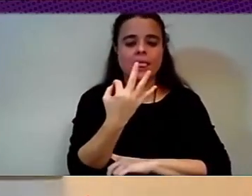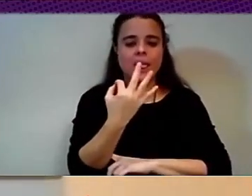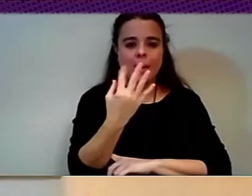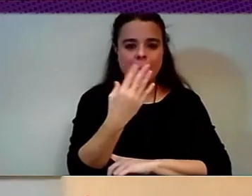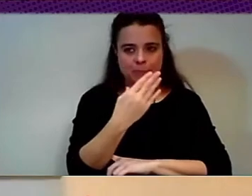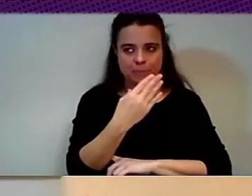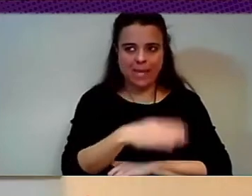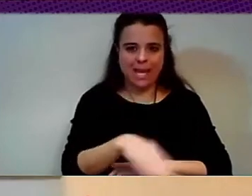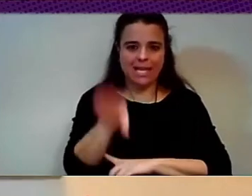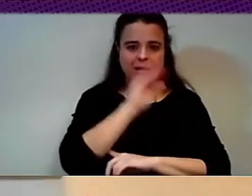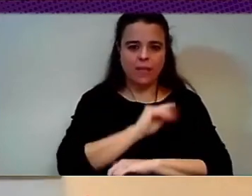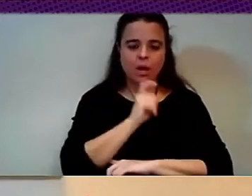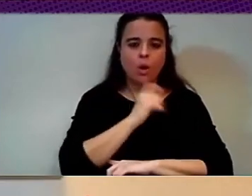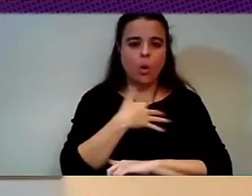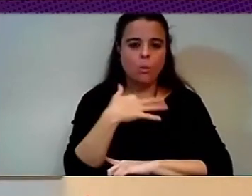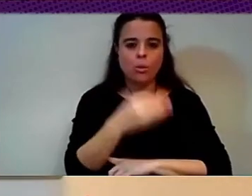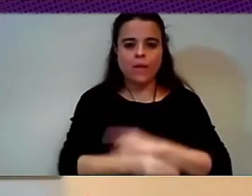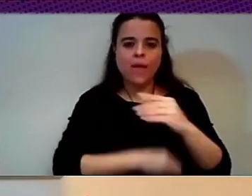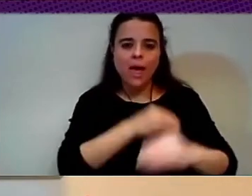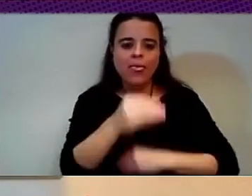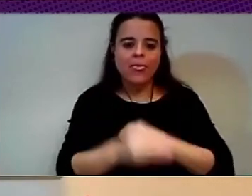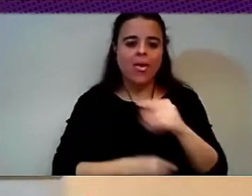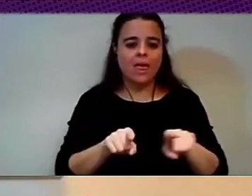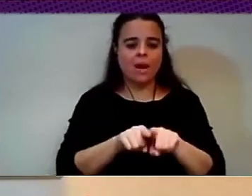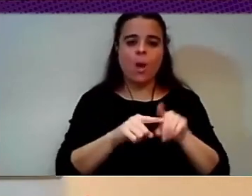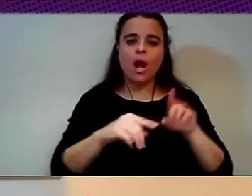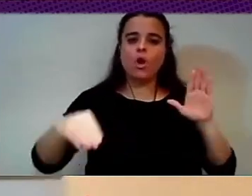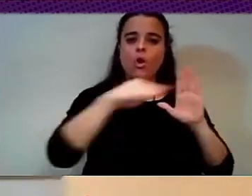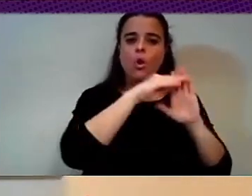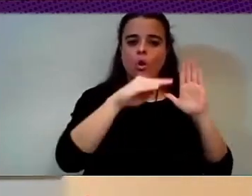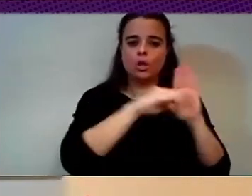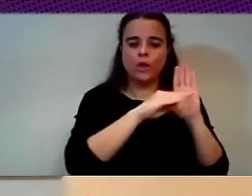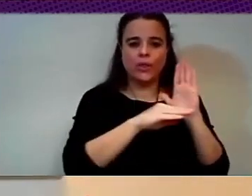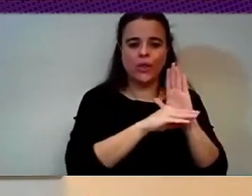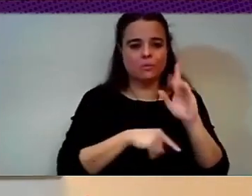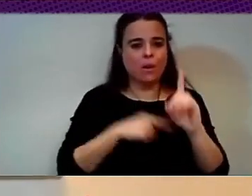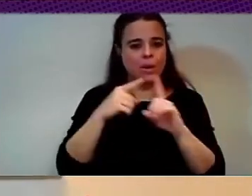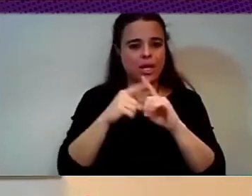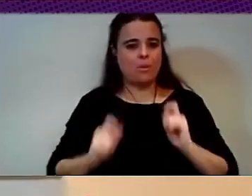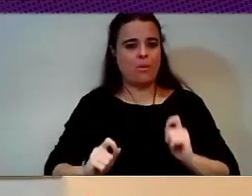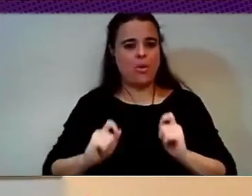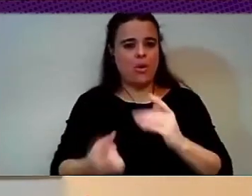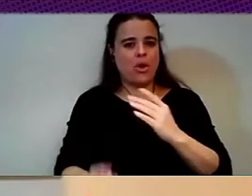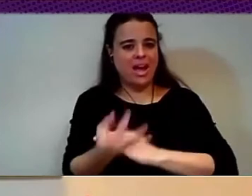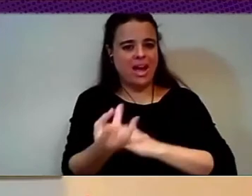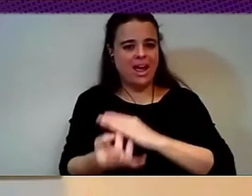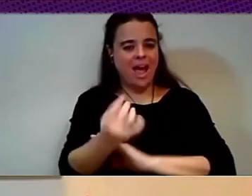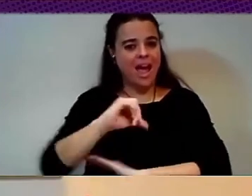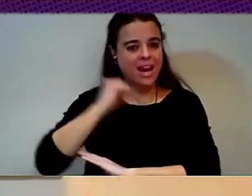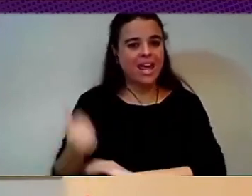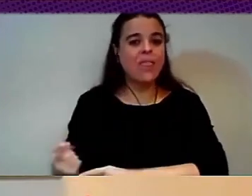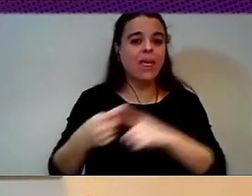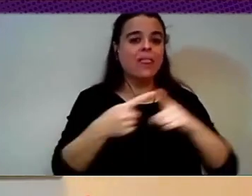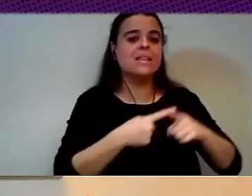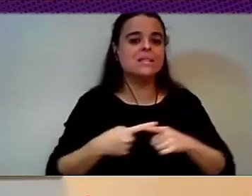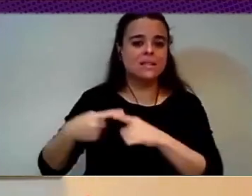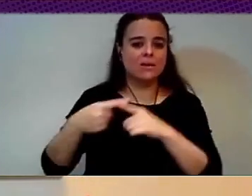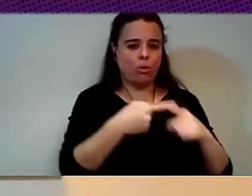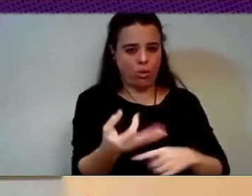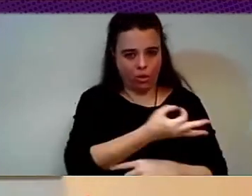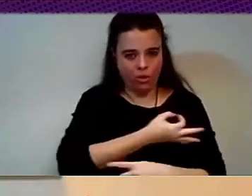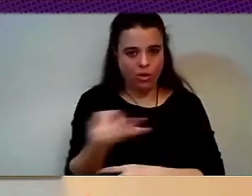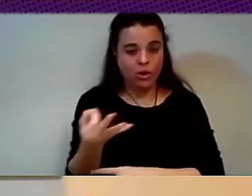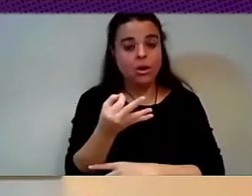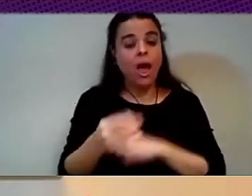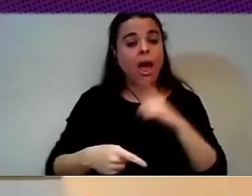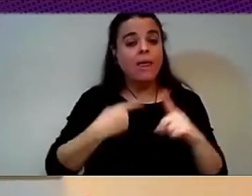creation of wealth, and then on the redistribution of wealth as well. And then, you know, also understanding that the basic income, it's not